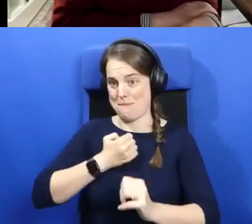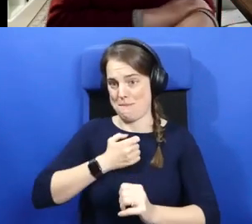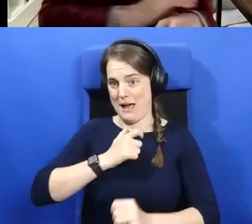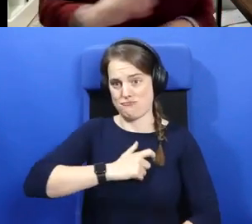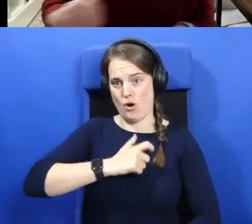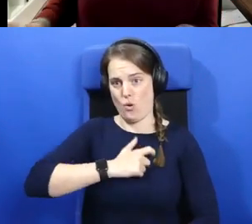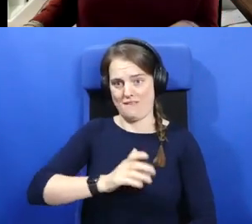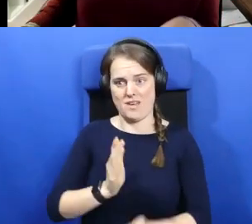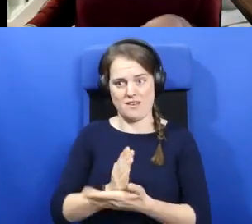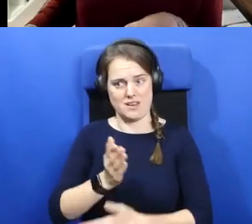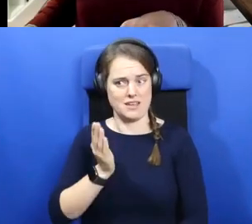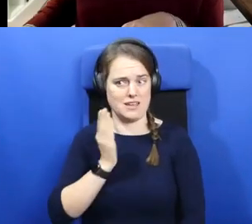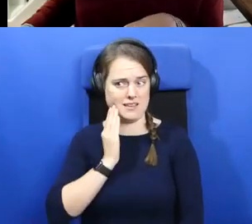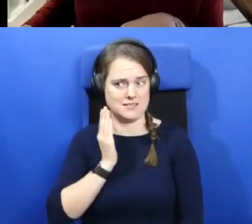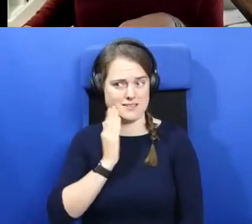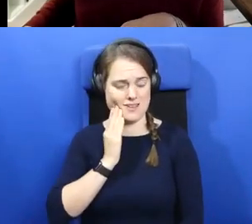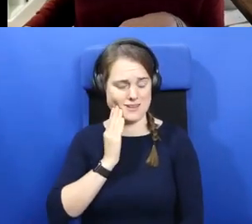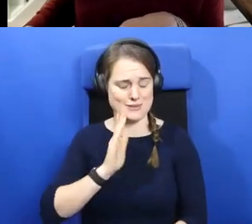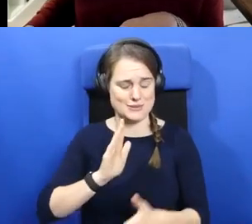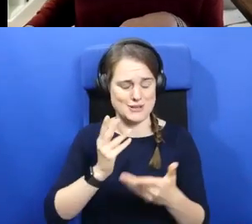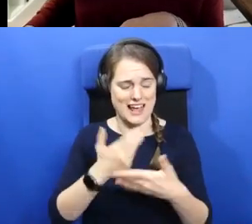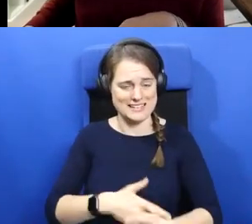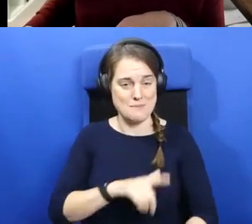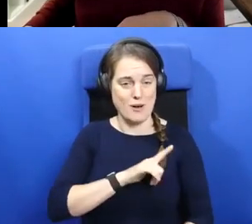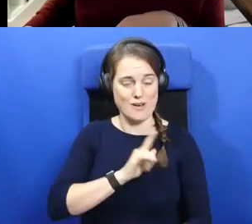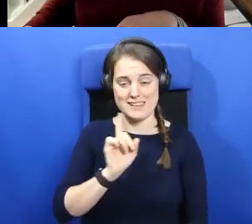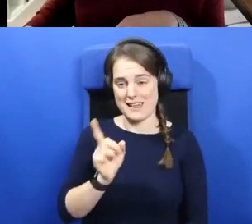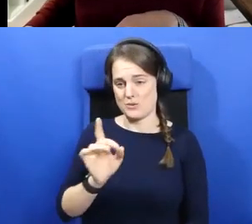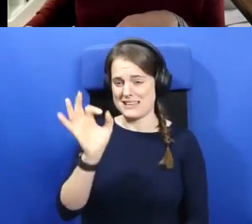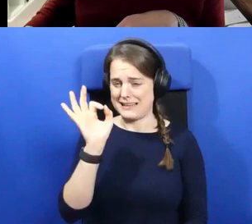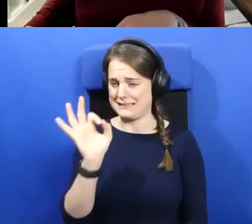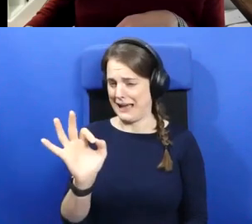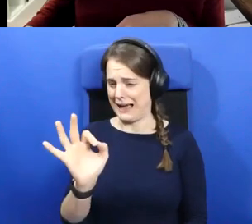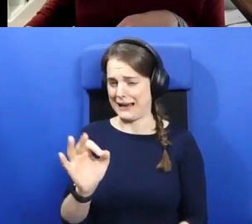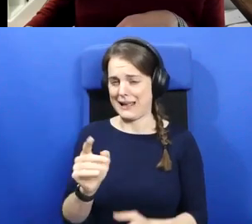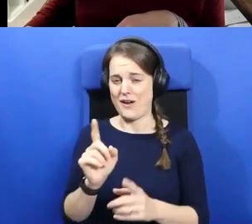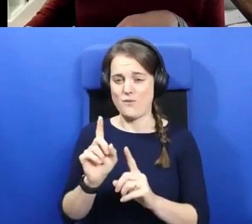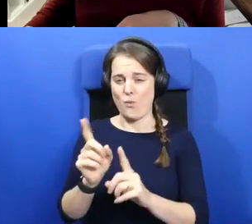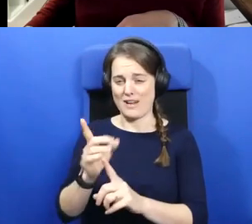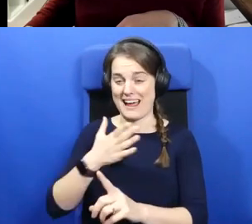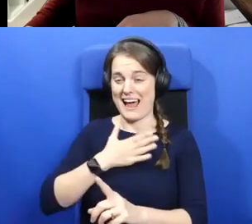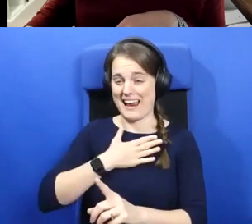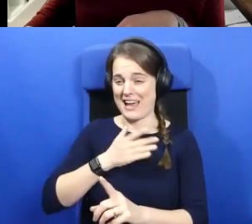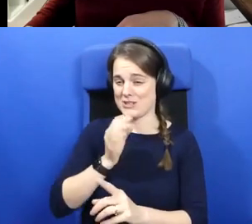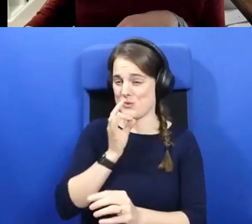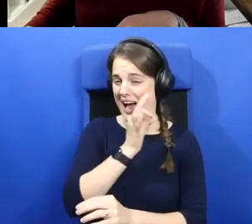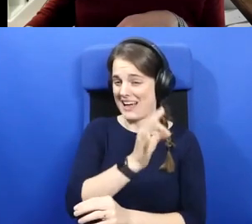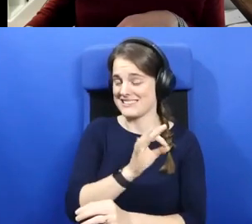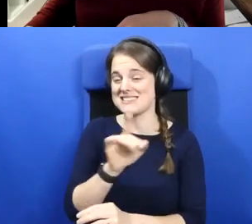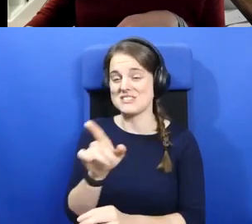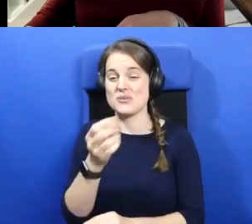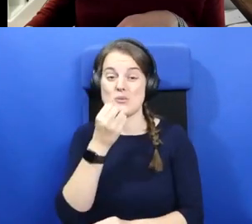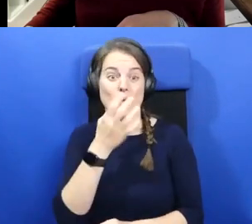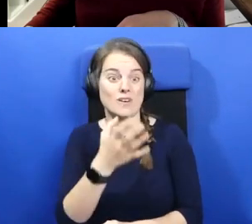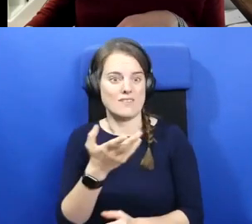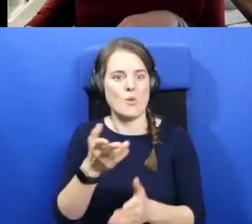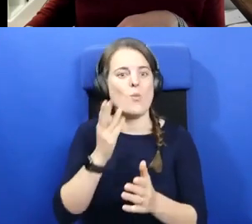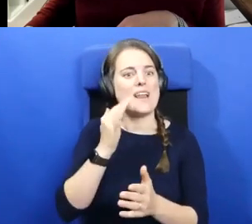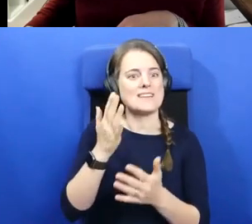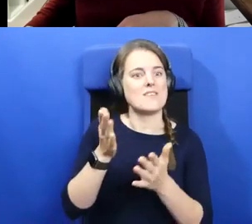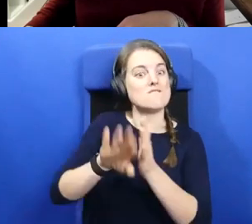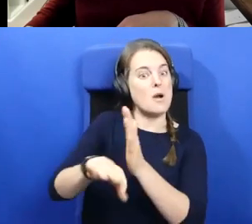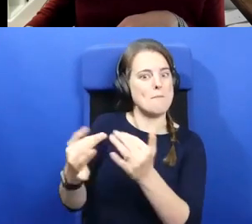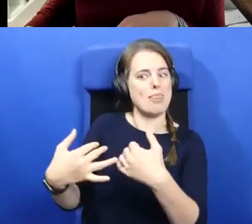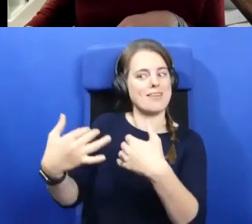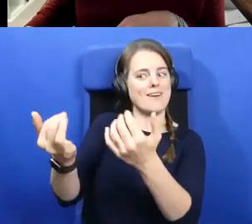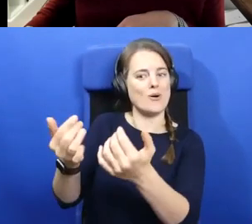easy tonight because it was, uh, exactly the kind of question that I would have liked to have asked. And, uh, it's great when it comes from, um, our, our